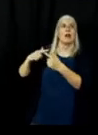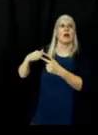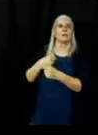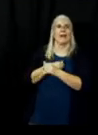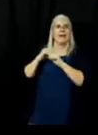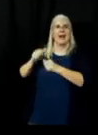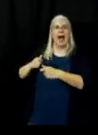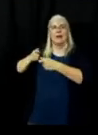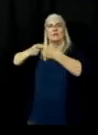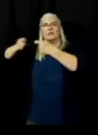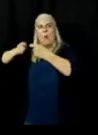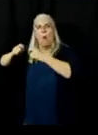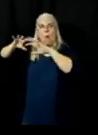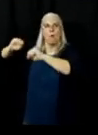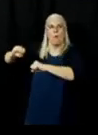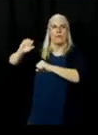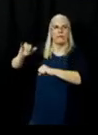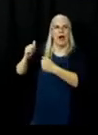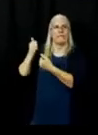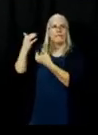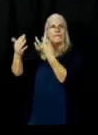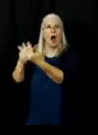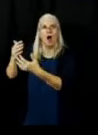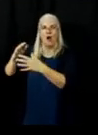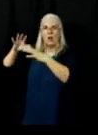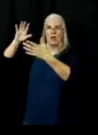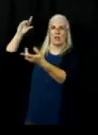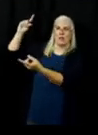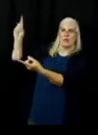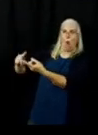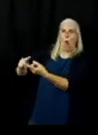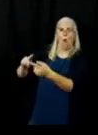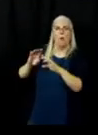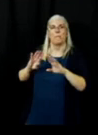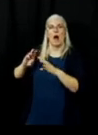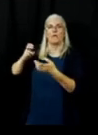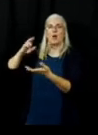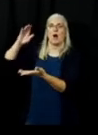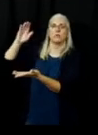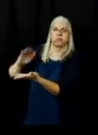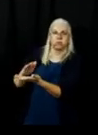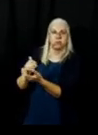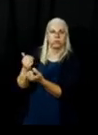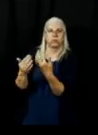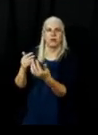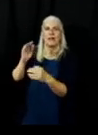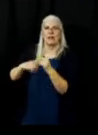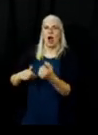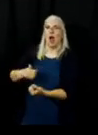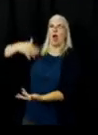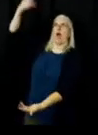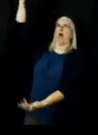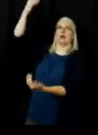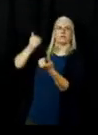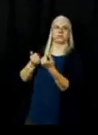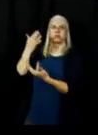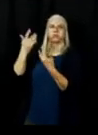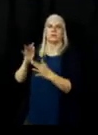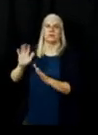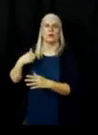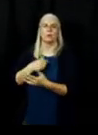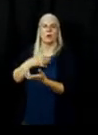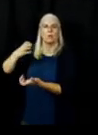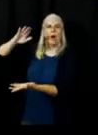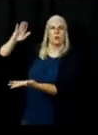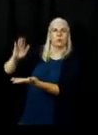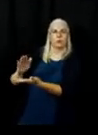effects or that fire behavior at a low intensity you know one to two foot flame blanks which keeps that fire out of the trees and up in the canopy and out of the